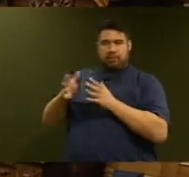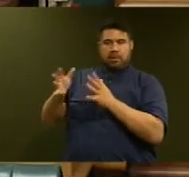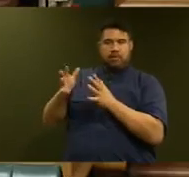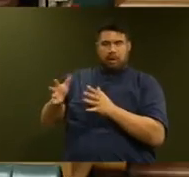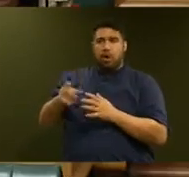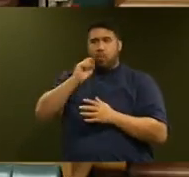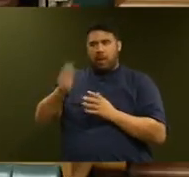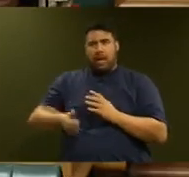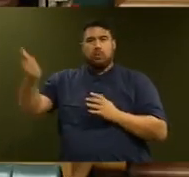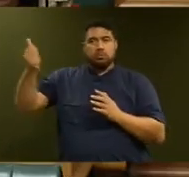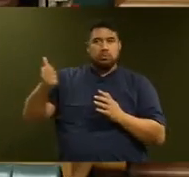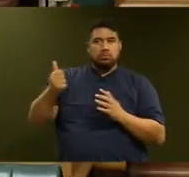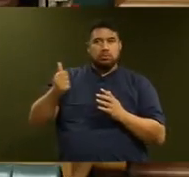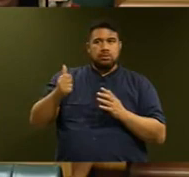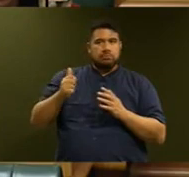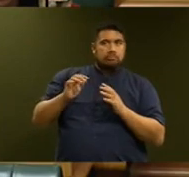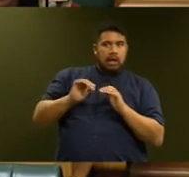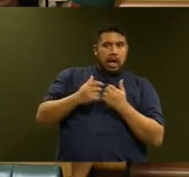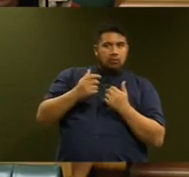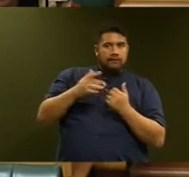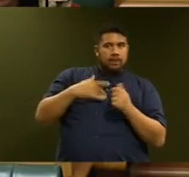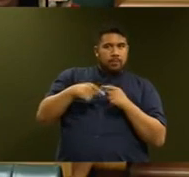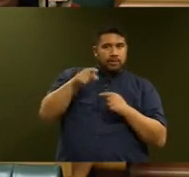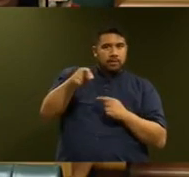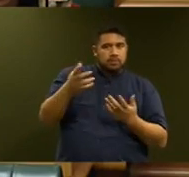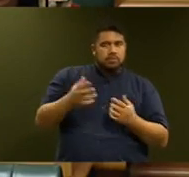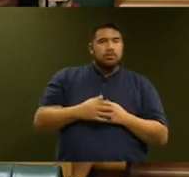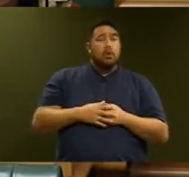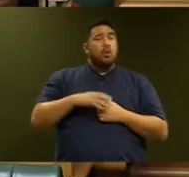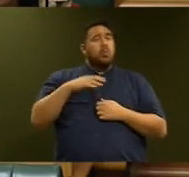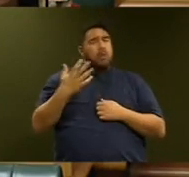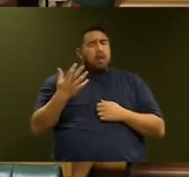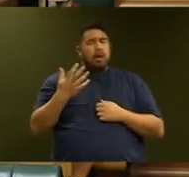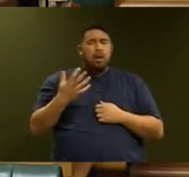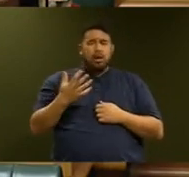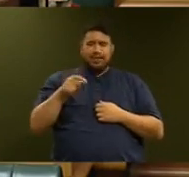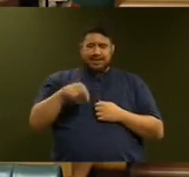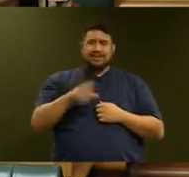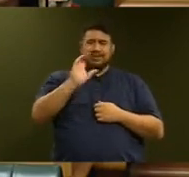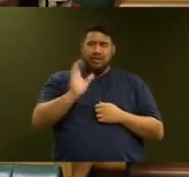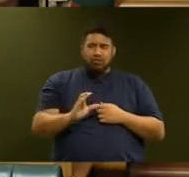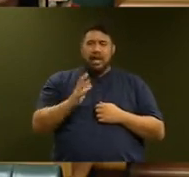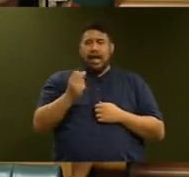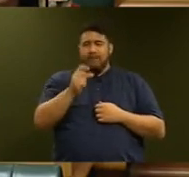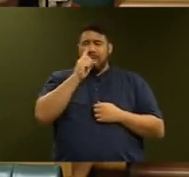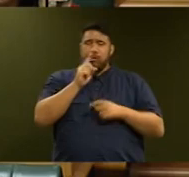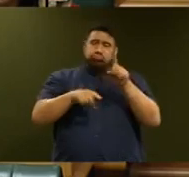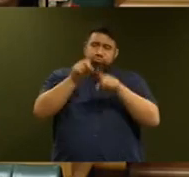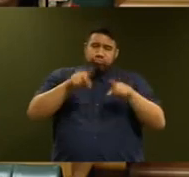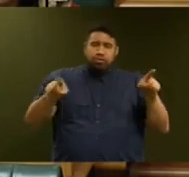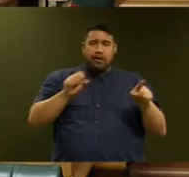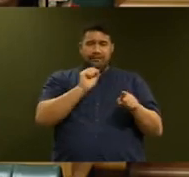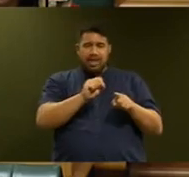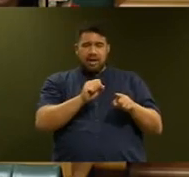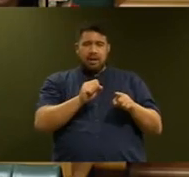Well, Mr Speaker, people all over this country of different persuasions and colours and tendencies